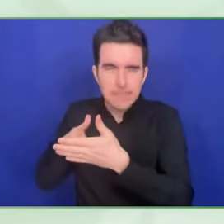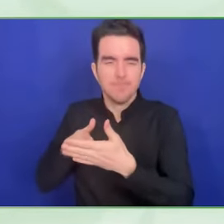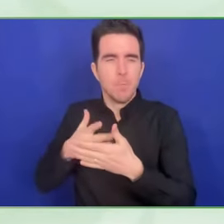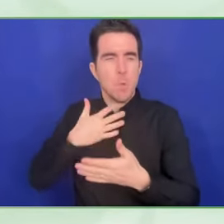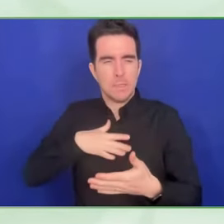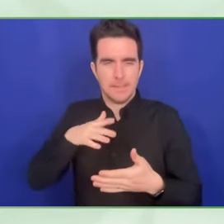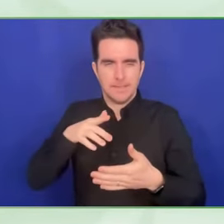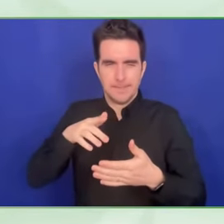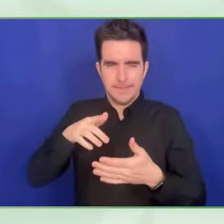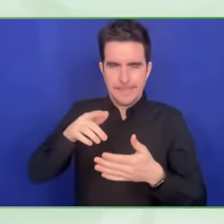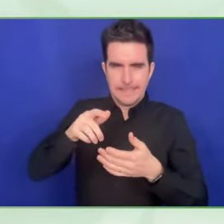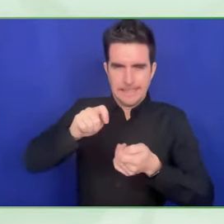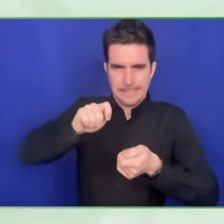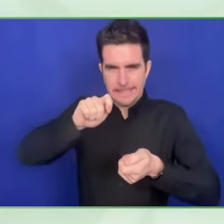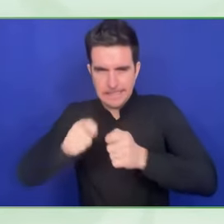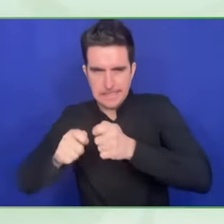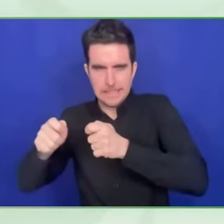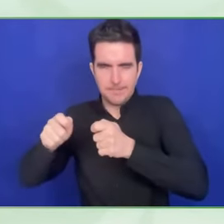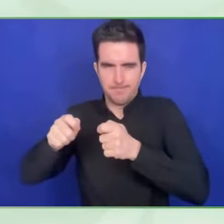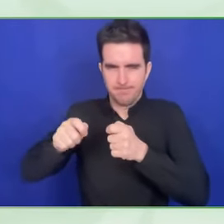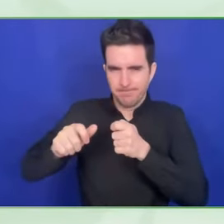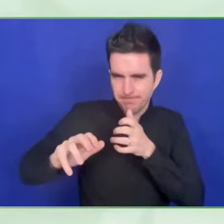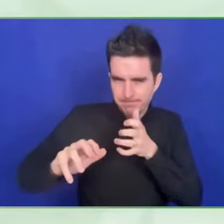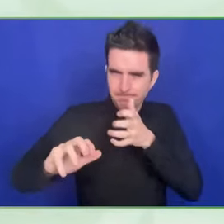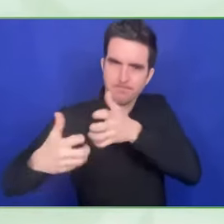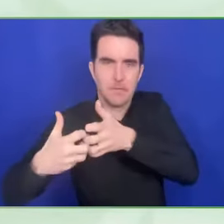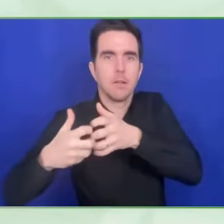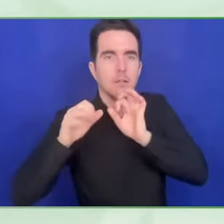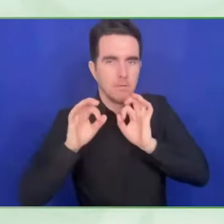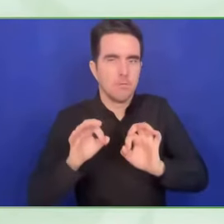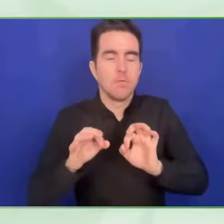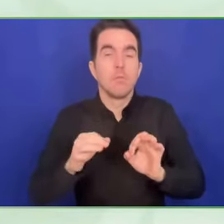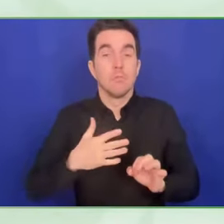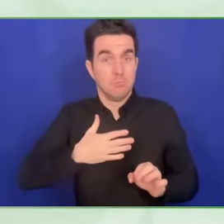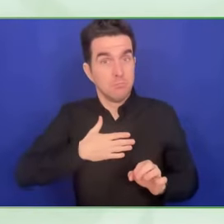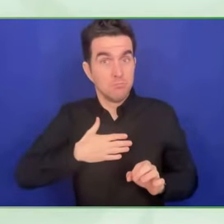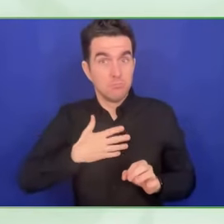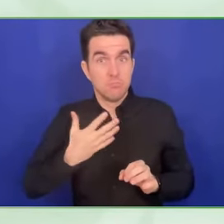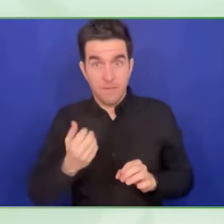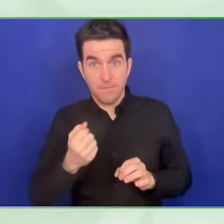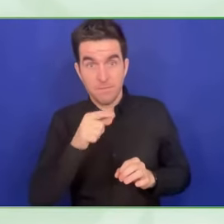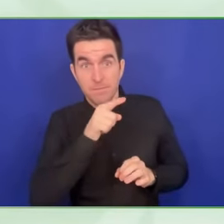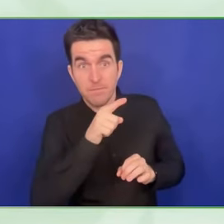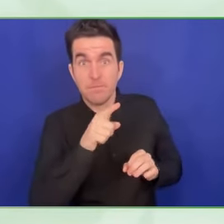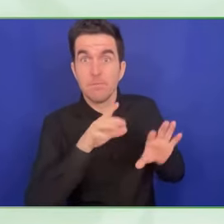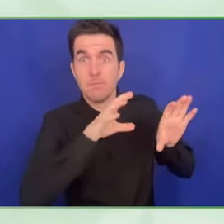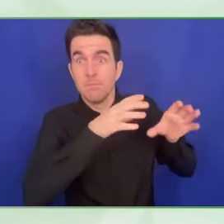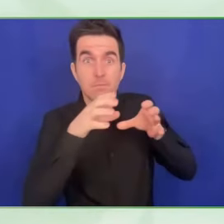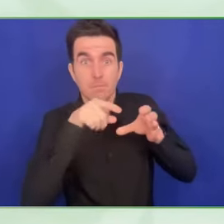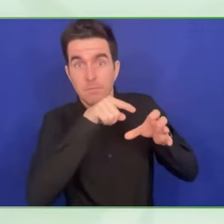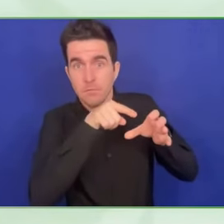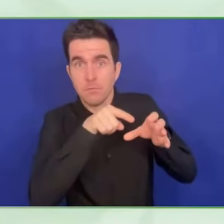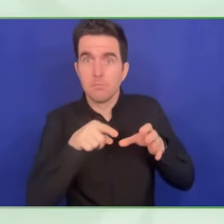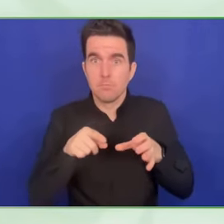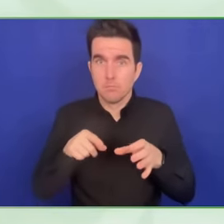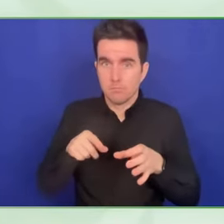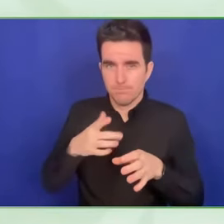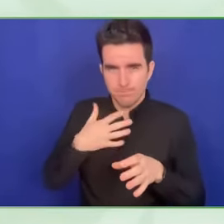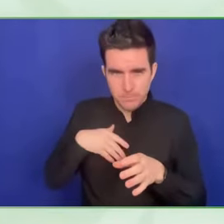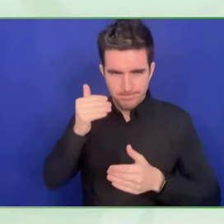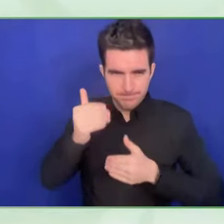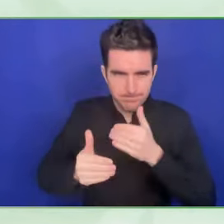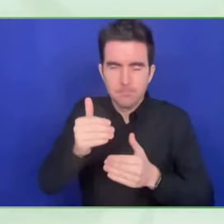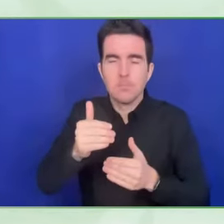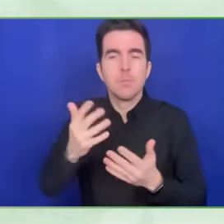beginning, right? From the very initial design. So, accessibility no longer becomes a patch or an amendment at the end, but it's part of the